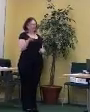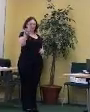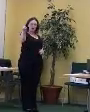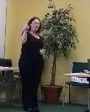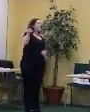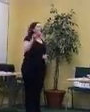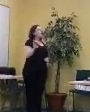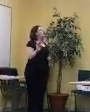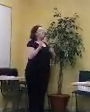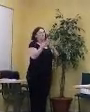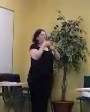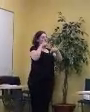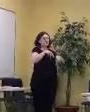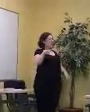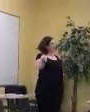spaniel.